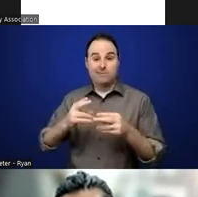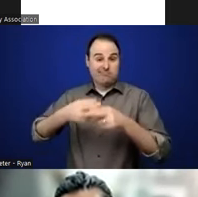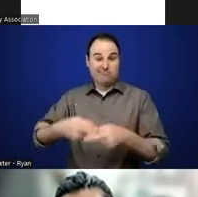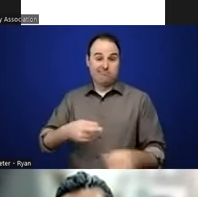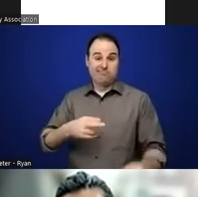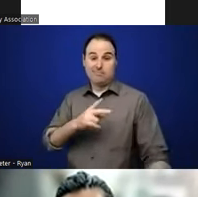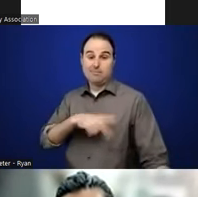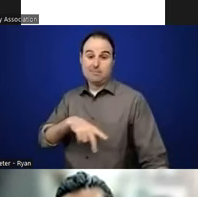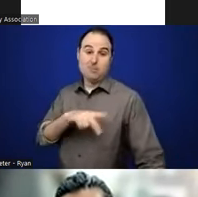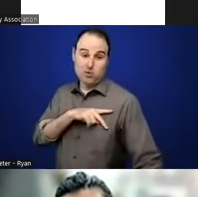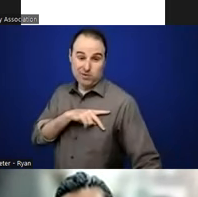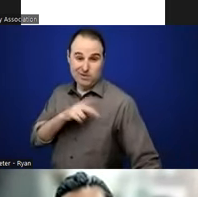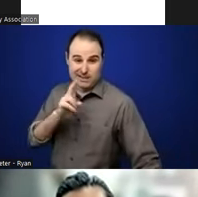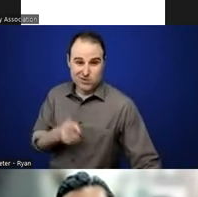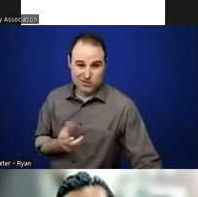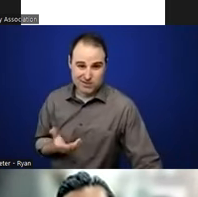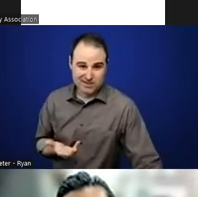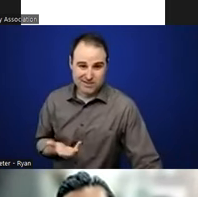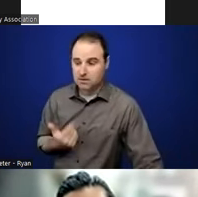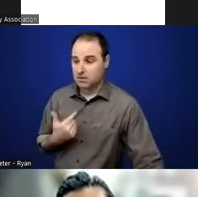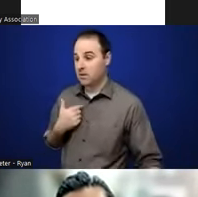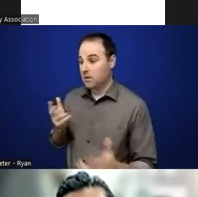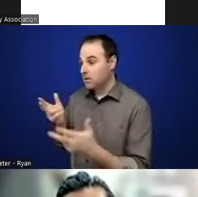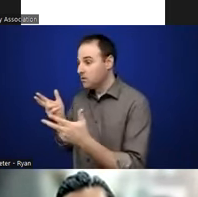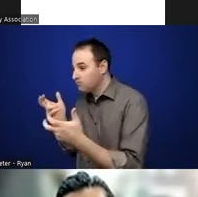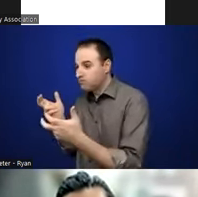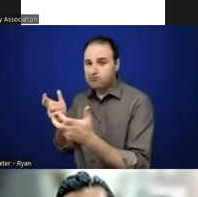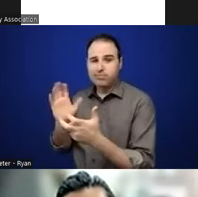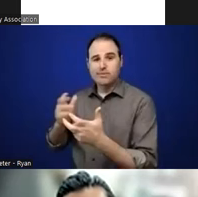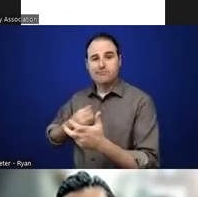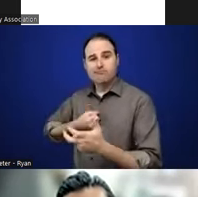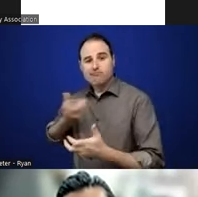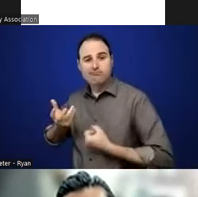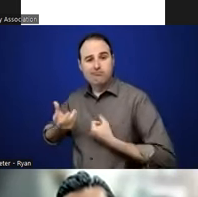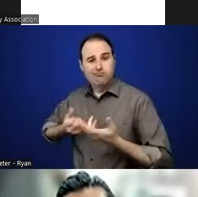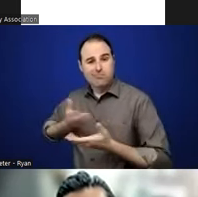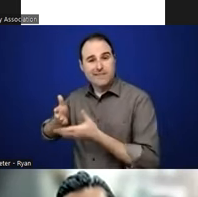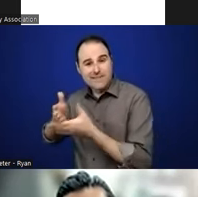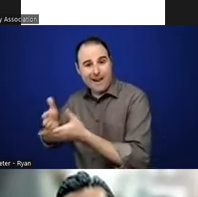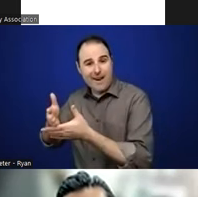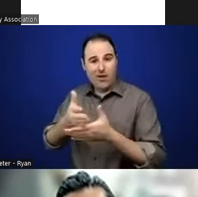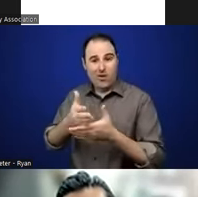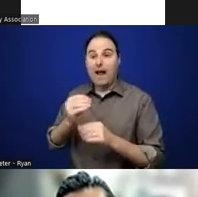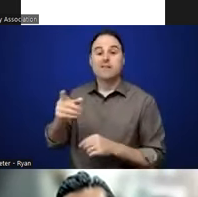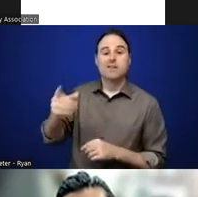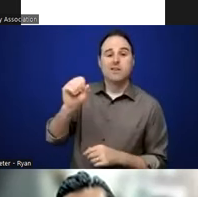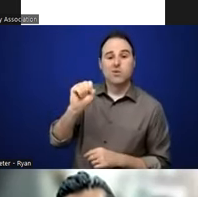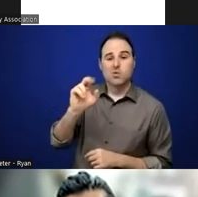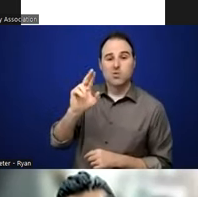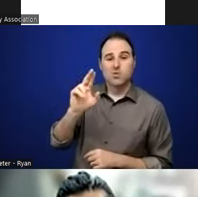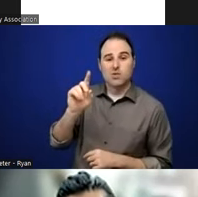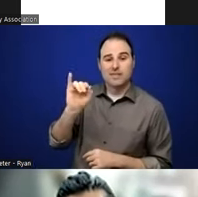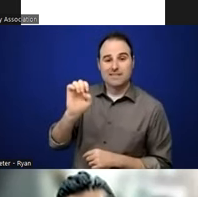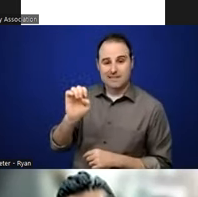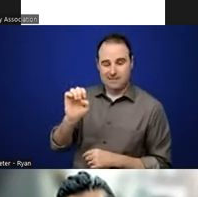with it. Or at least that was, as I'm listening to people sharing about that and, and, uh, and, and Susie, one of our group members, so